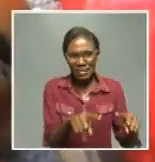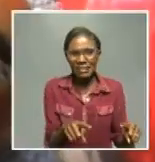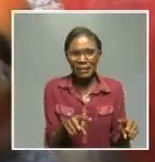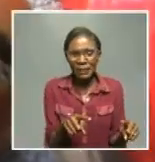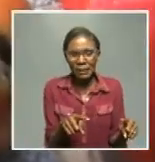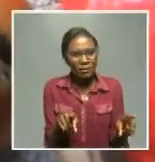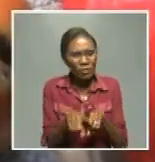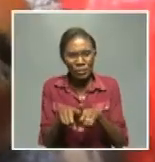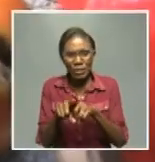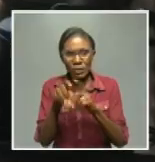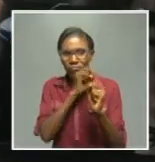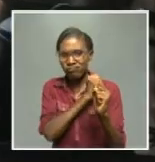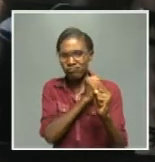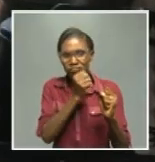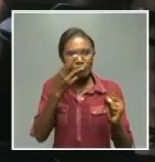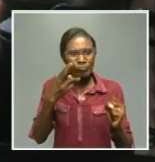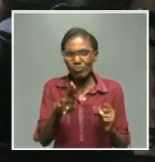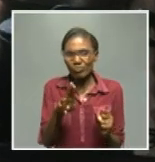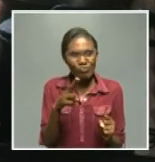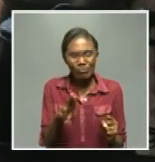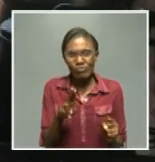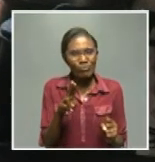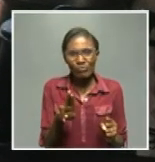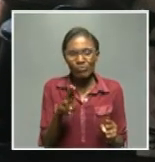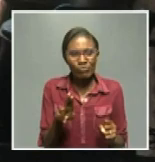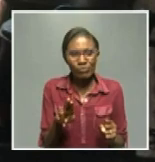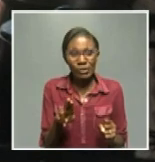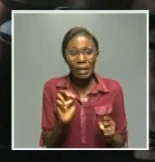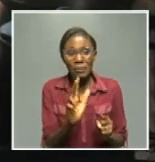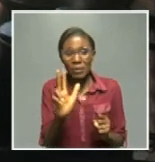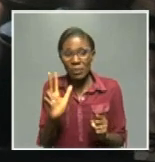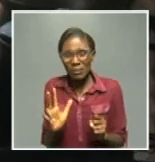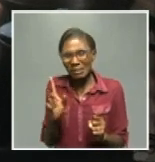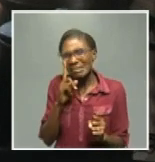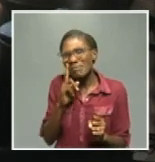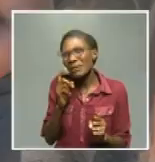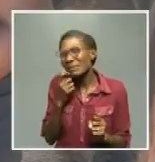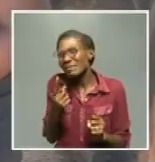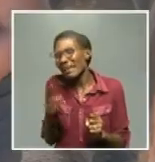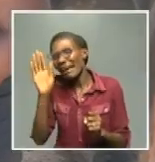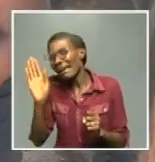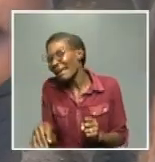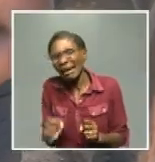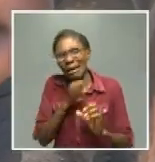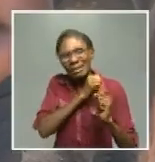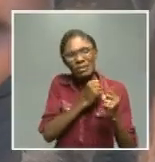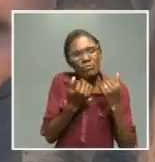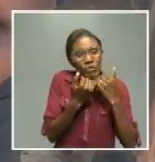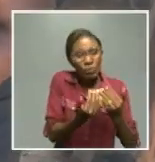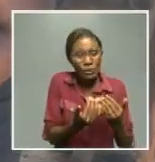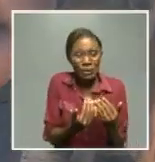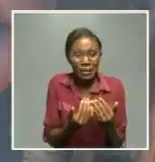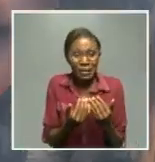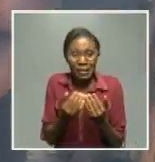christmas traditionally people to christmas is more important than new year so